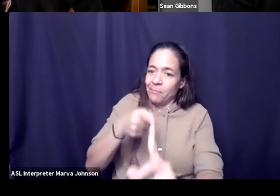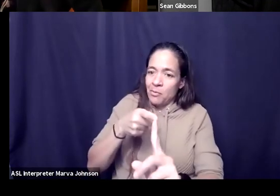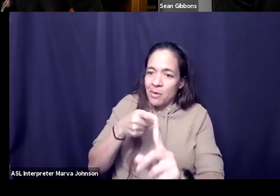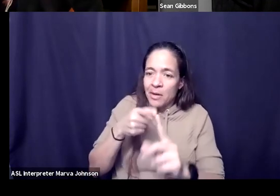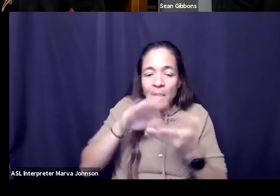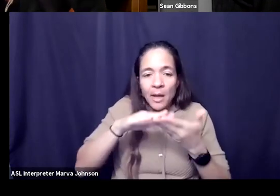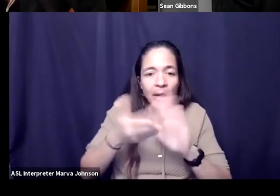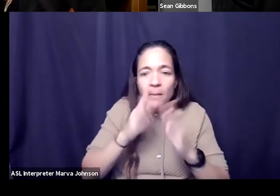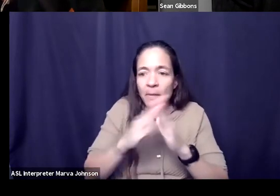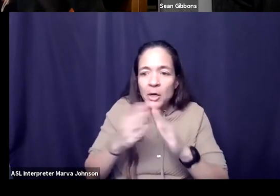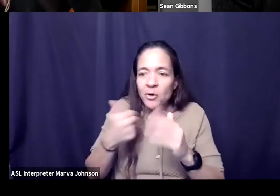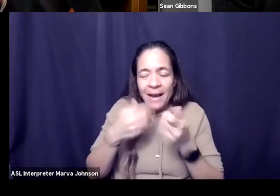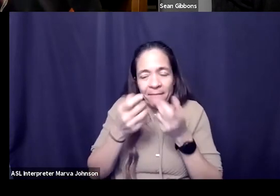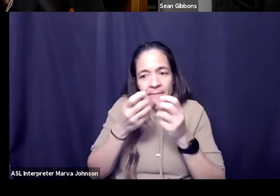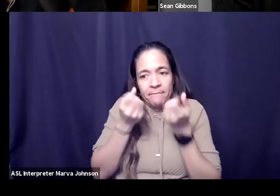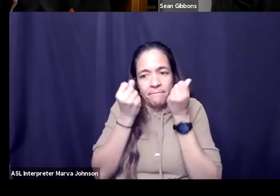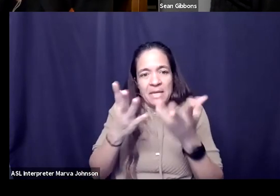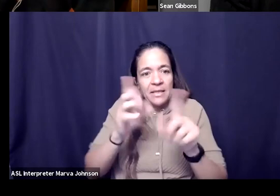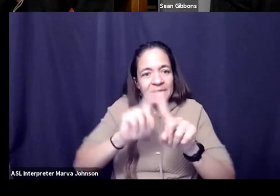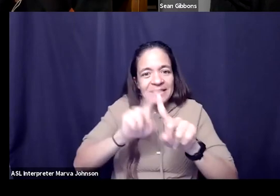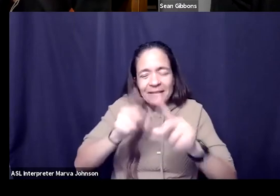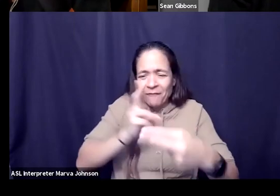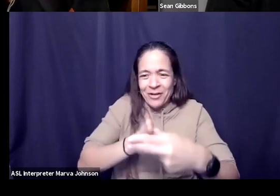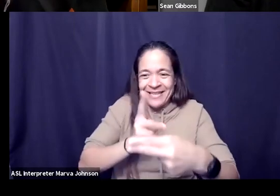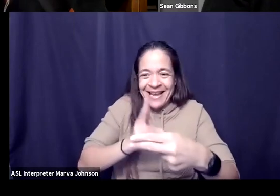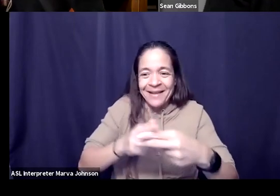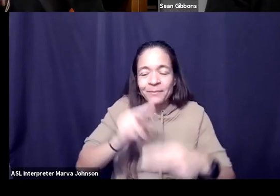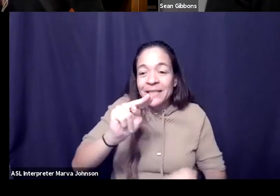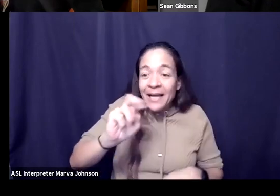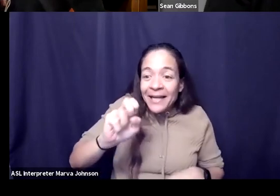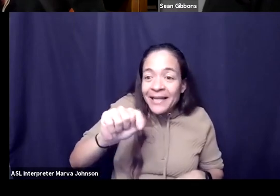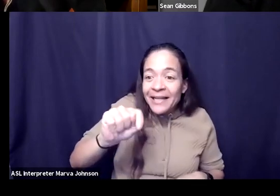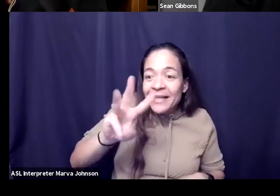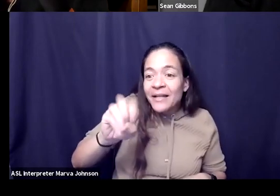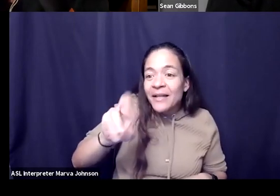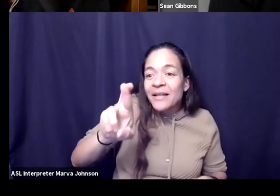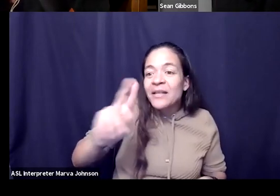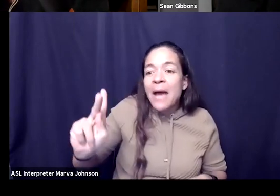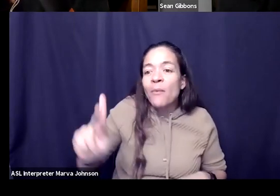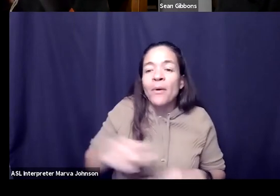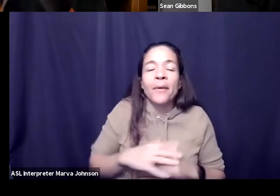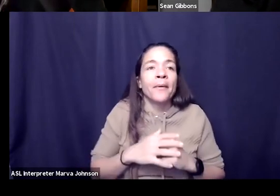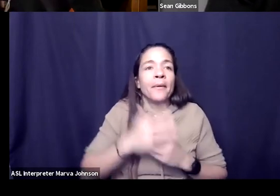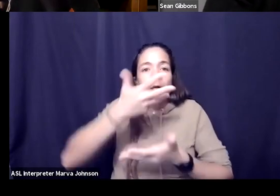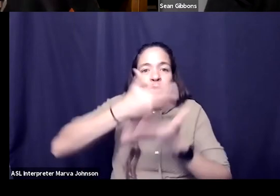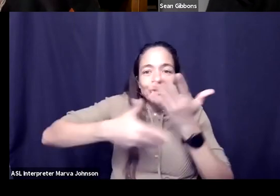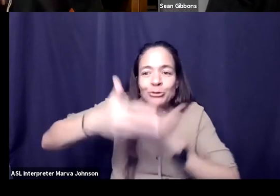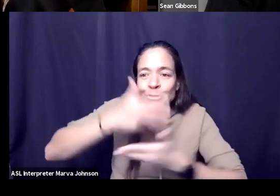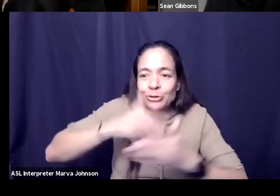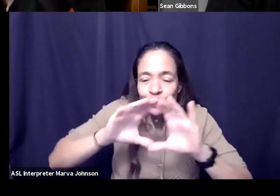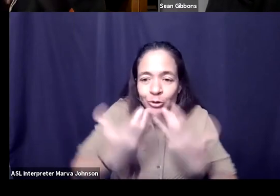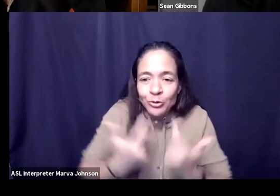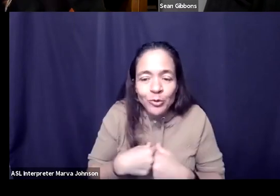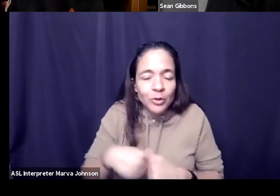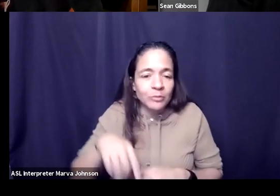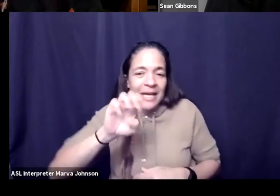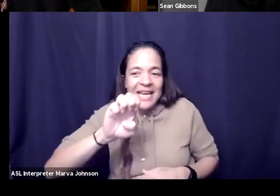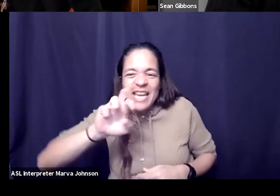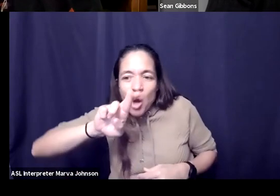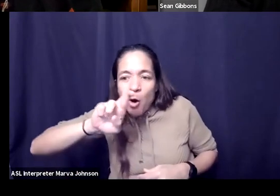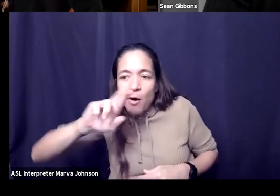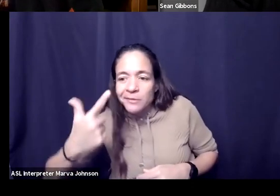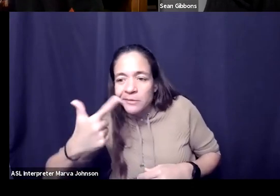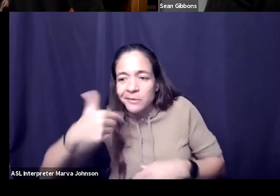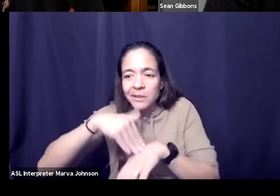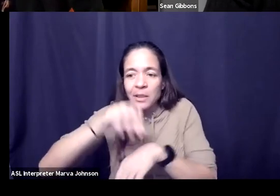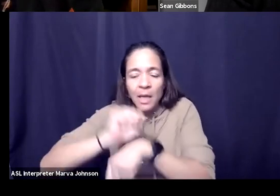know from uh you know your your networks to your social groups to that you know that erg at work to all these sorts of things